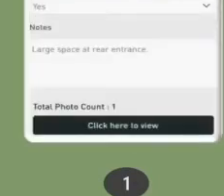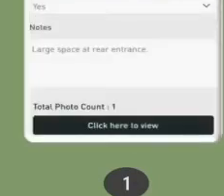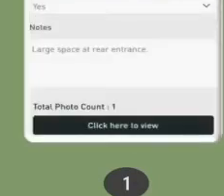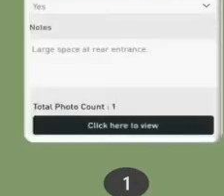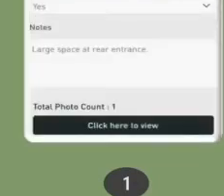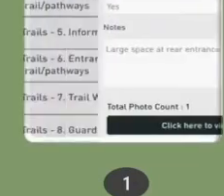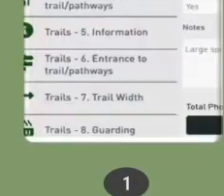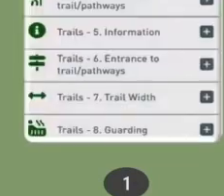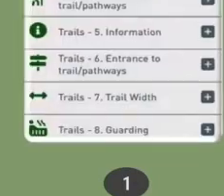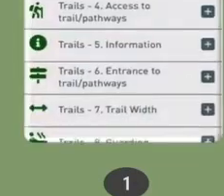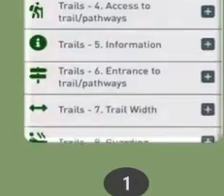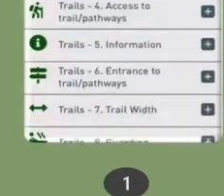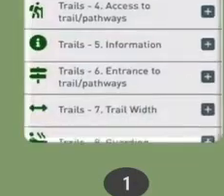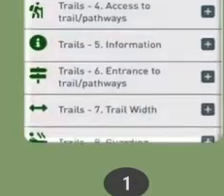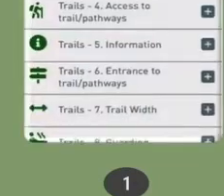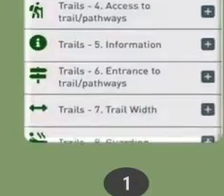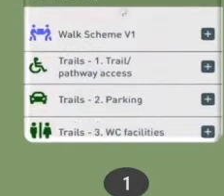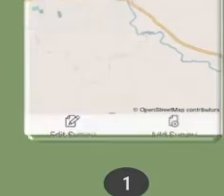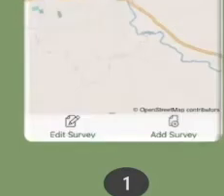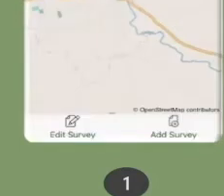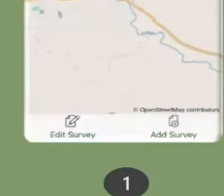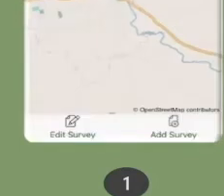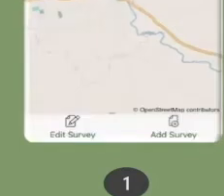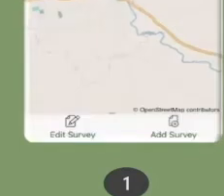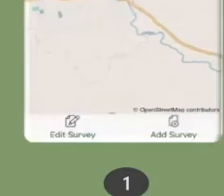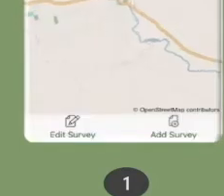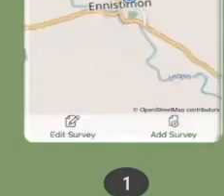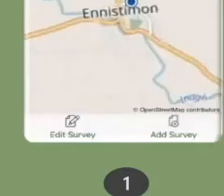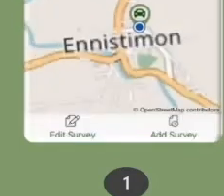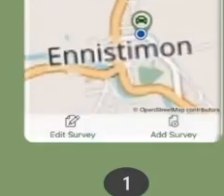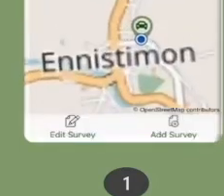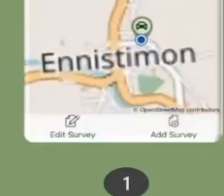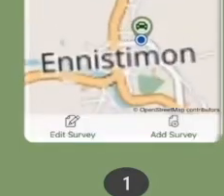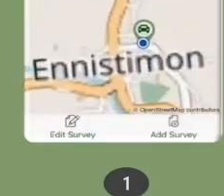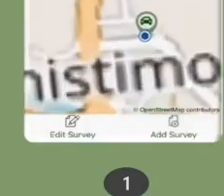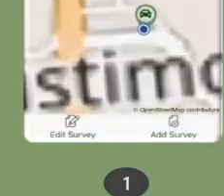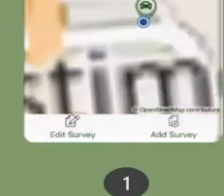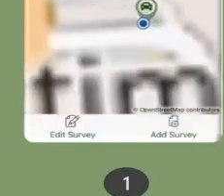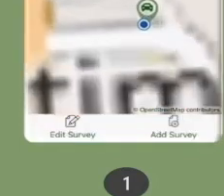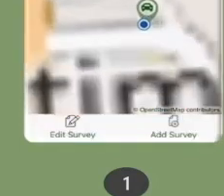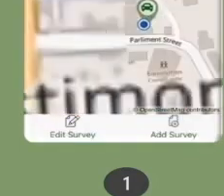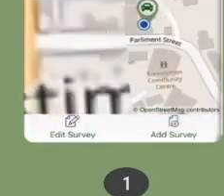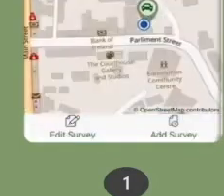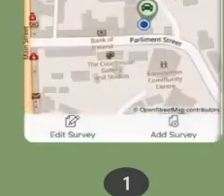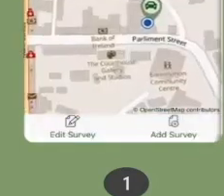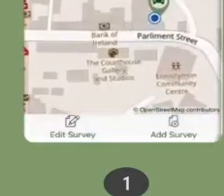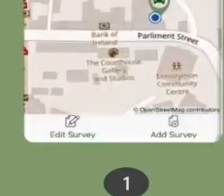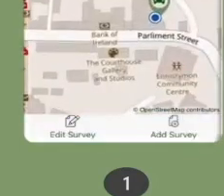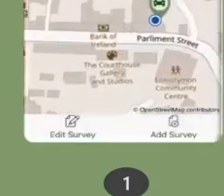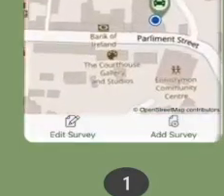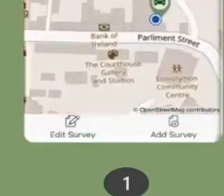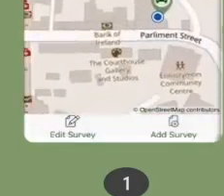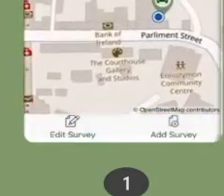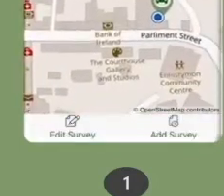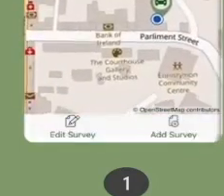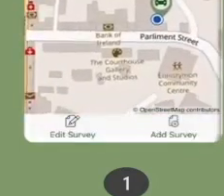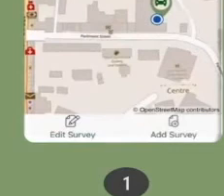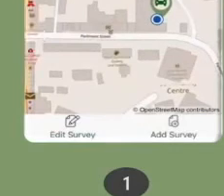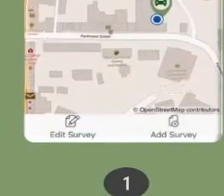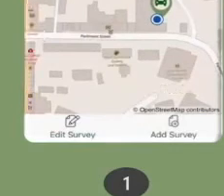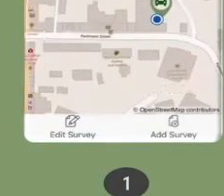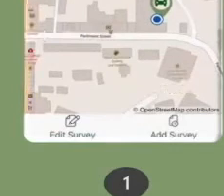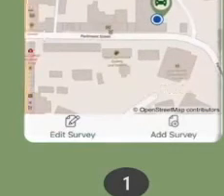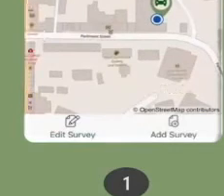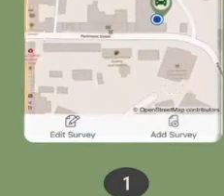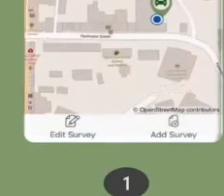You save that photograph and then that gets, that gets added to the survey. There. And that's geolocated using, using, using your, using your, the GPS